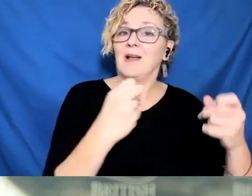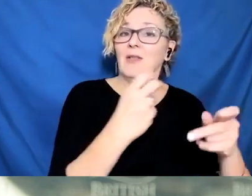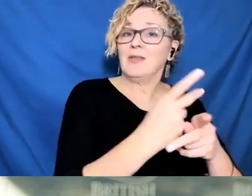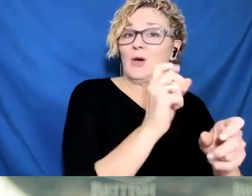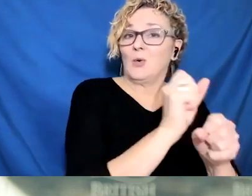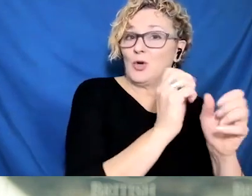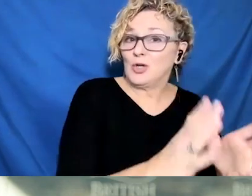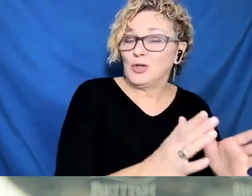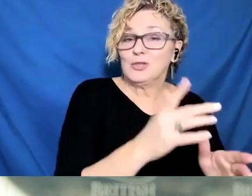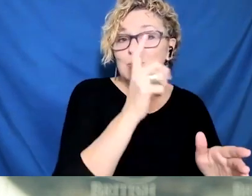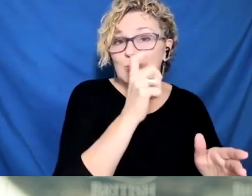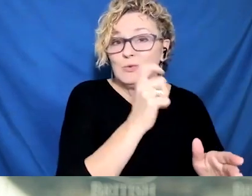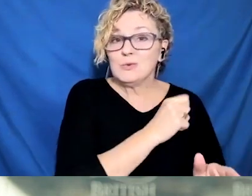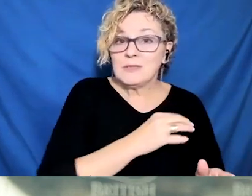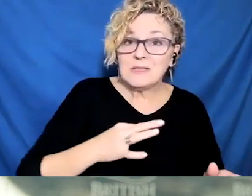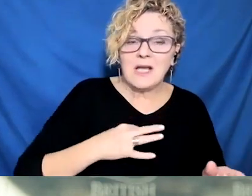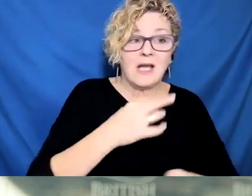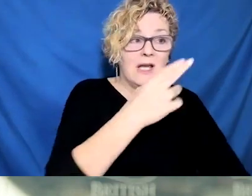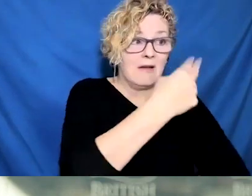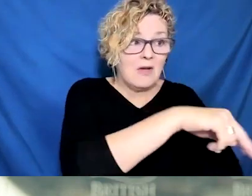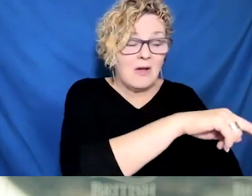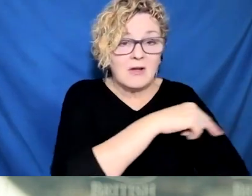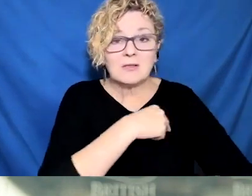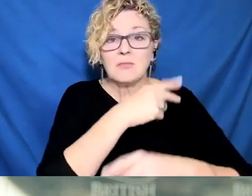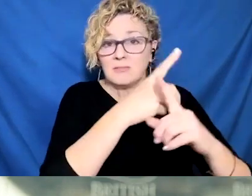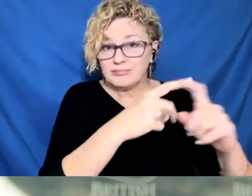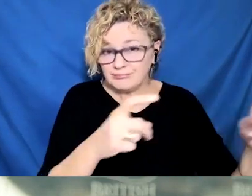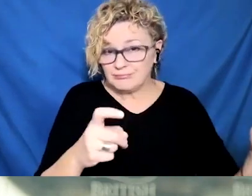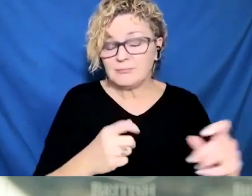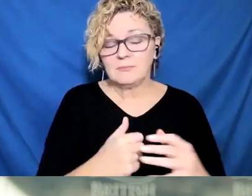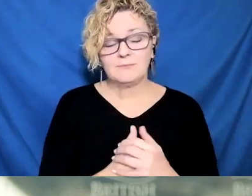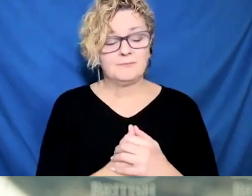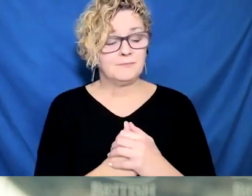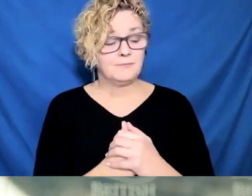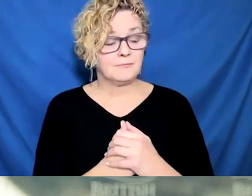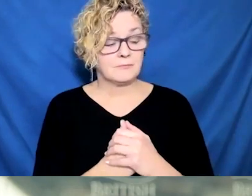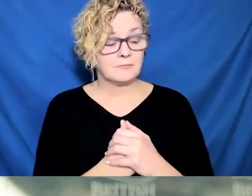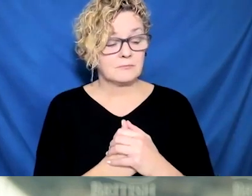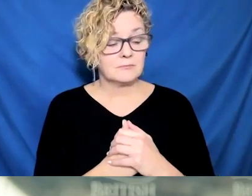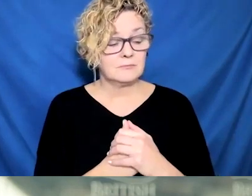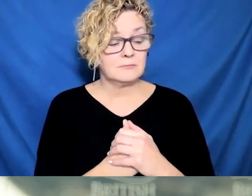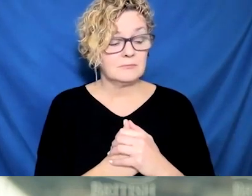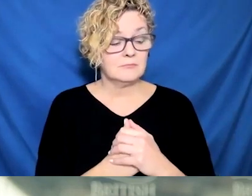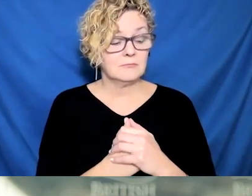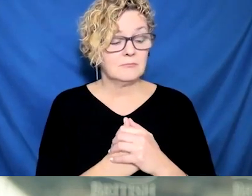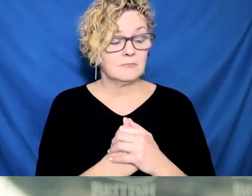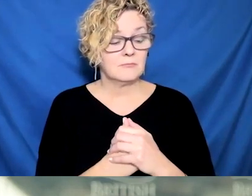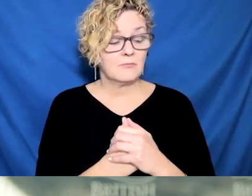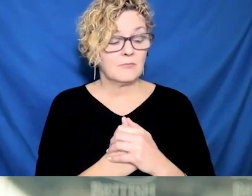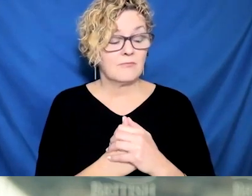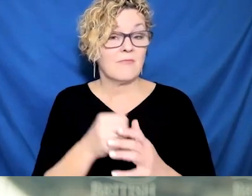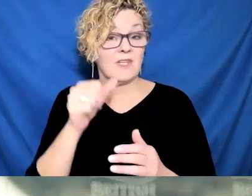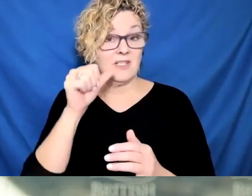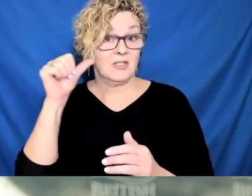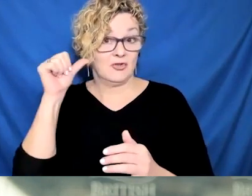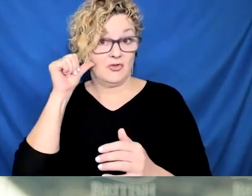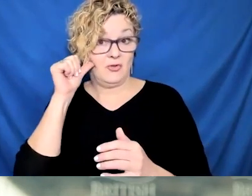in the K-12 education sector. This is a total to date of 345,000.